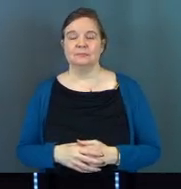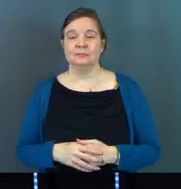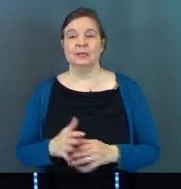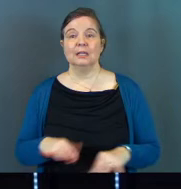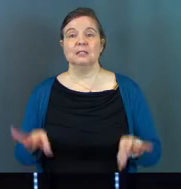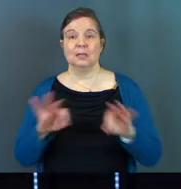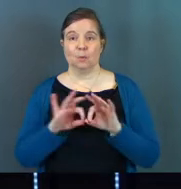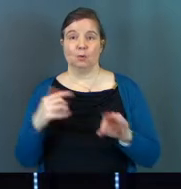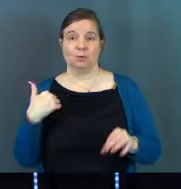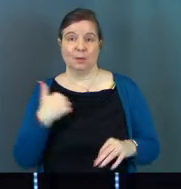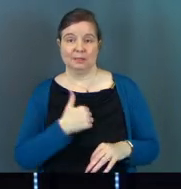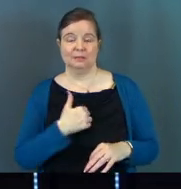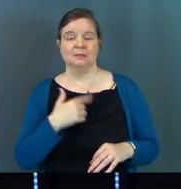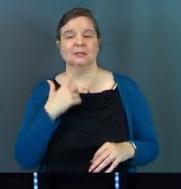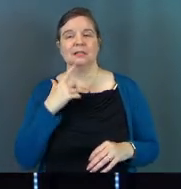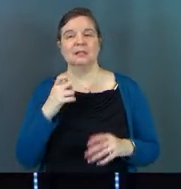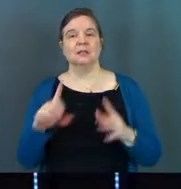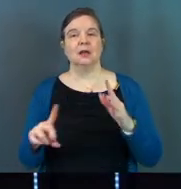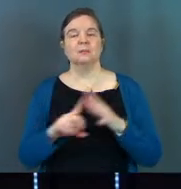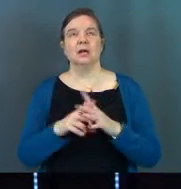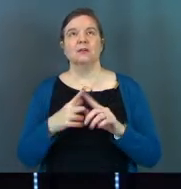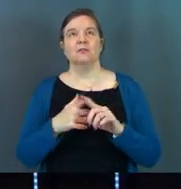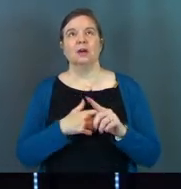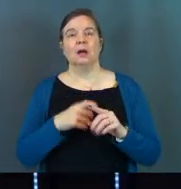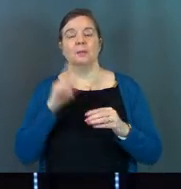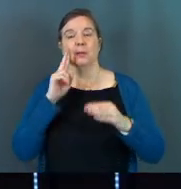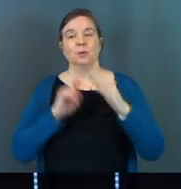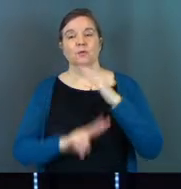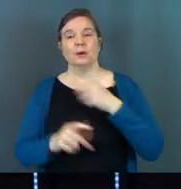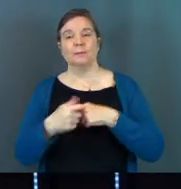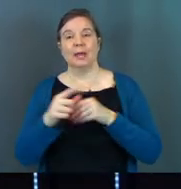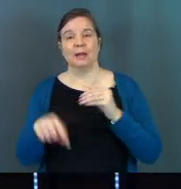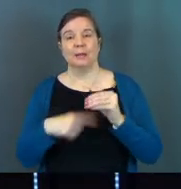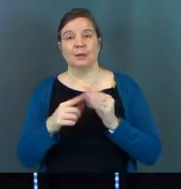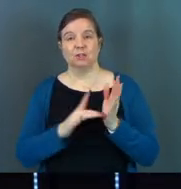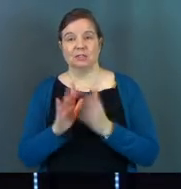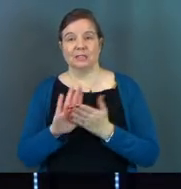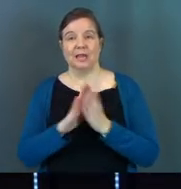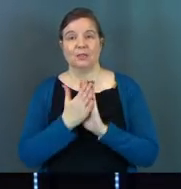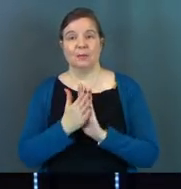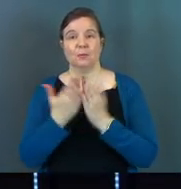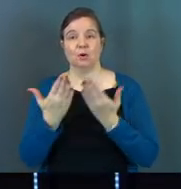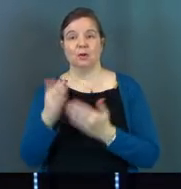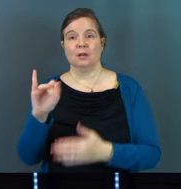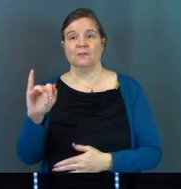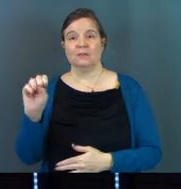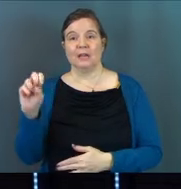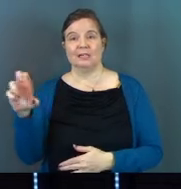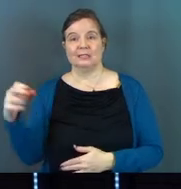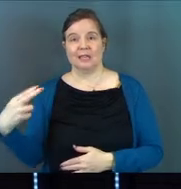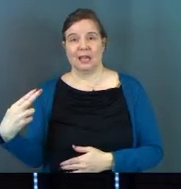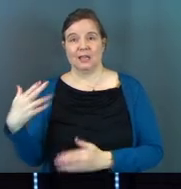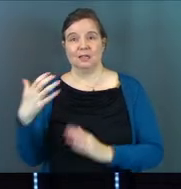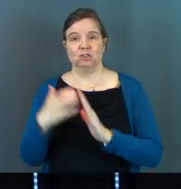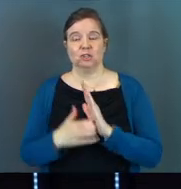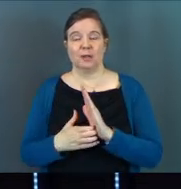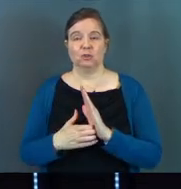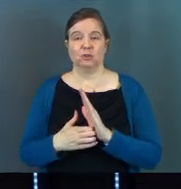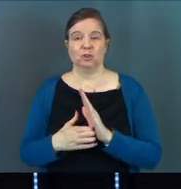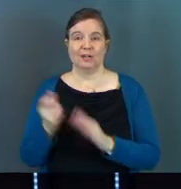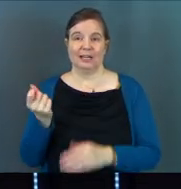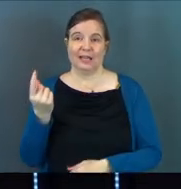It's important to us. It comes out of a prophecy made about Jesus in the book of Isaiah. Isaiah chapter